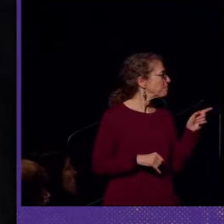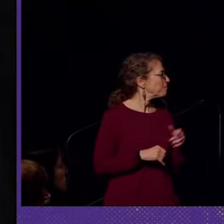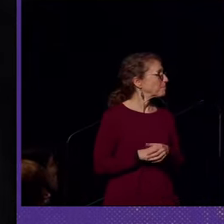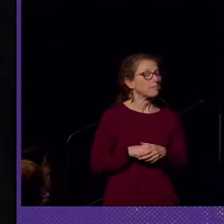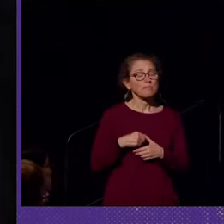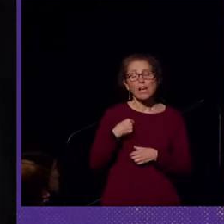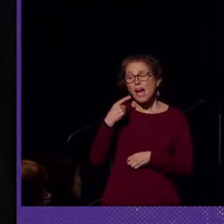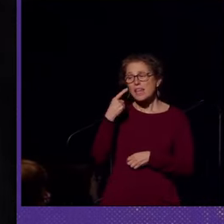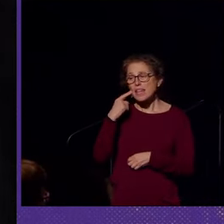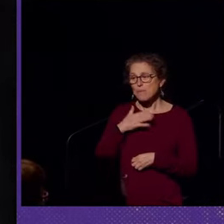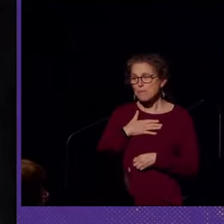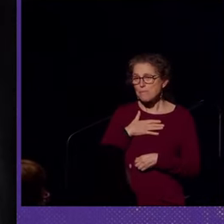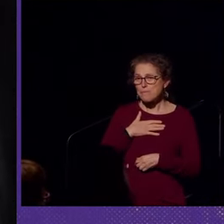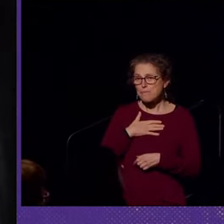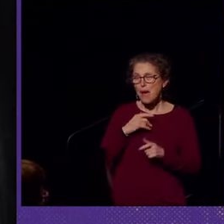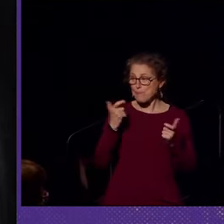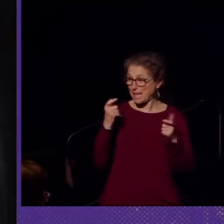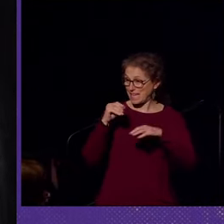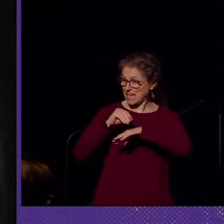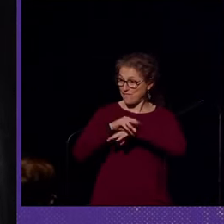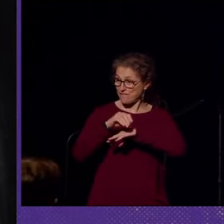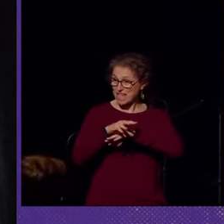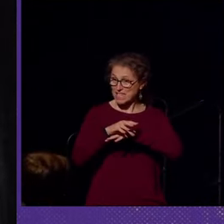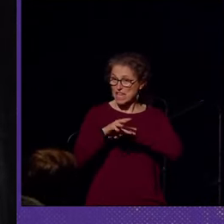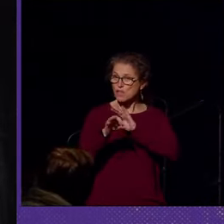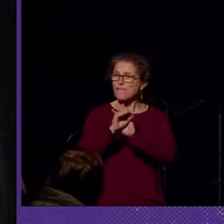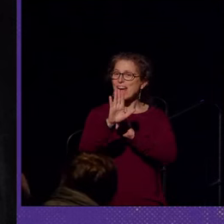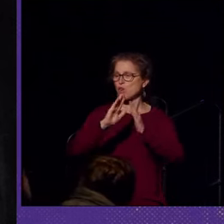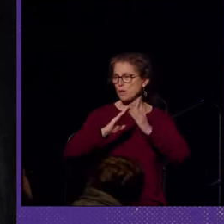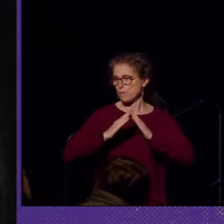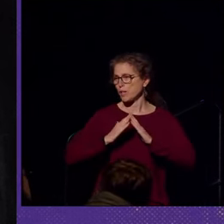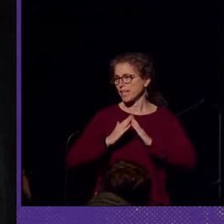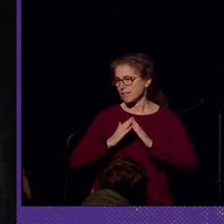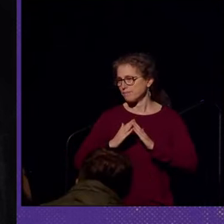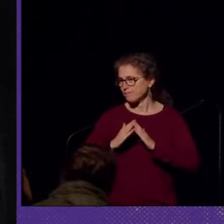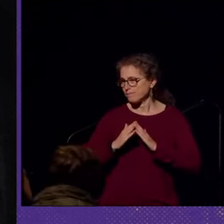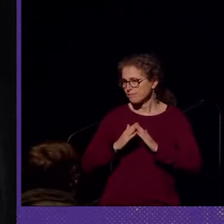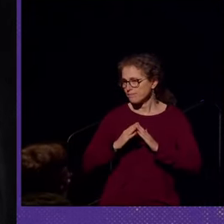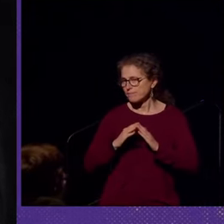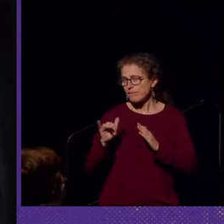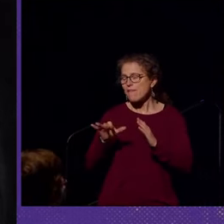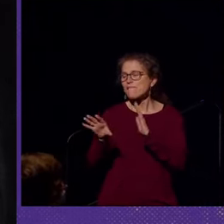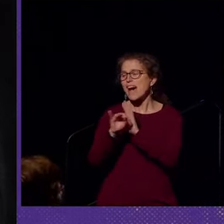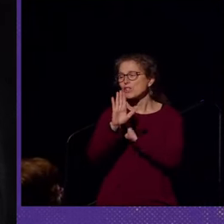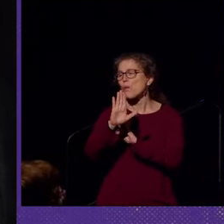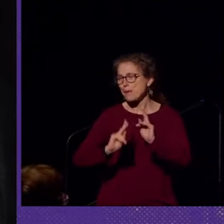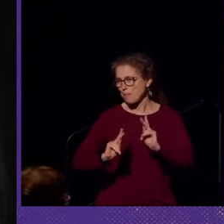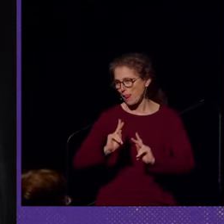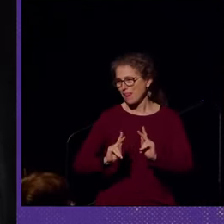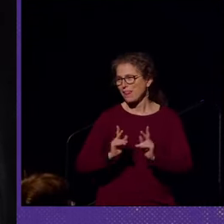I think my biggest advice would be to find your community. Like, find your people.